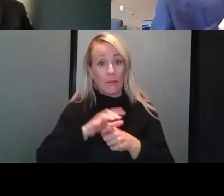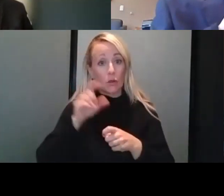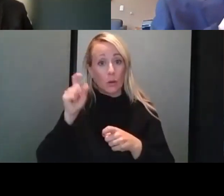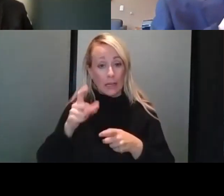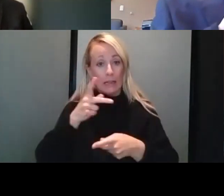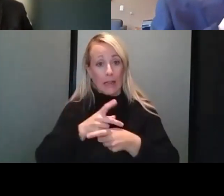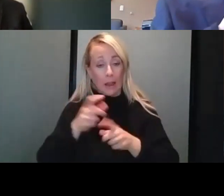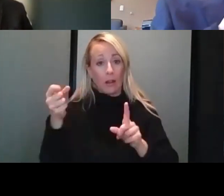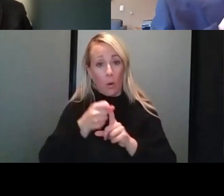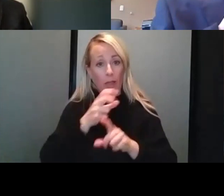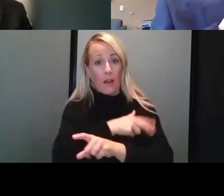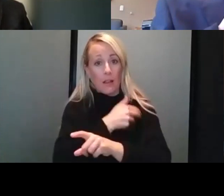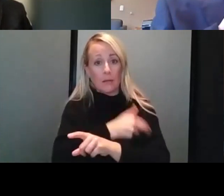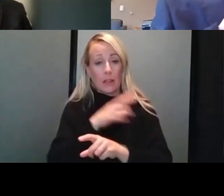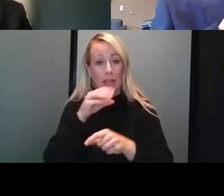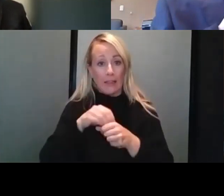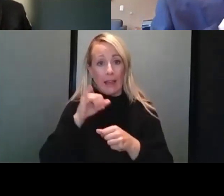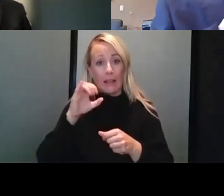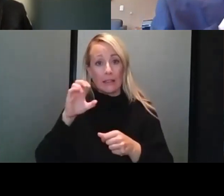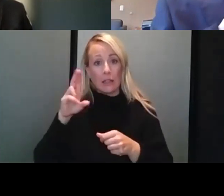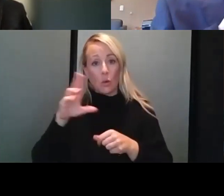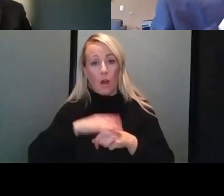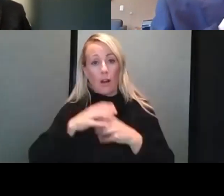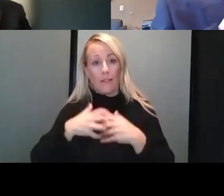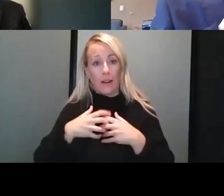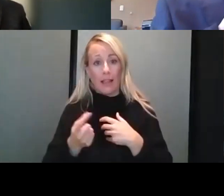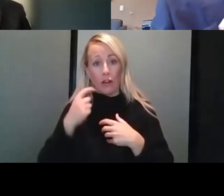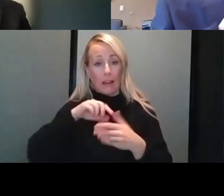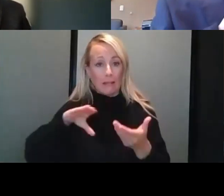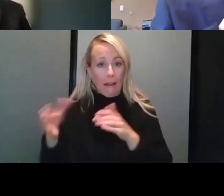wind up in the hospital, in the ICU on a ventilator, and die.